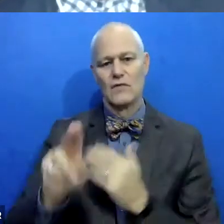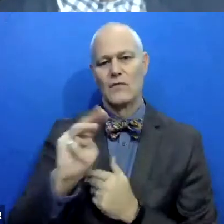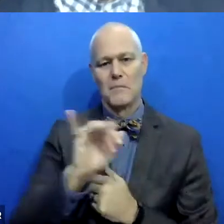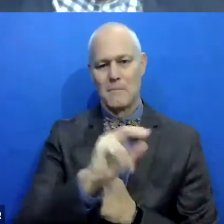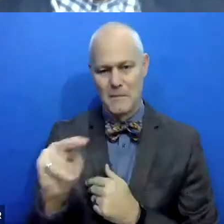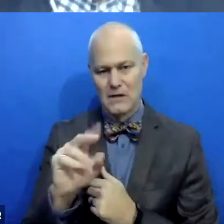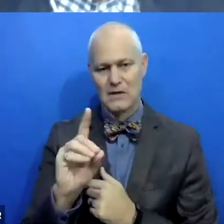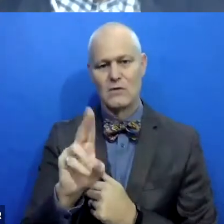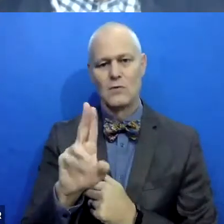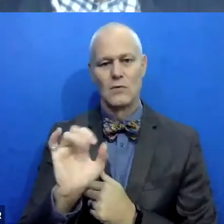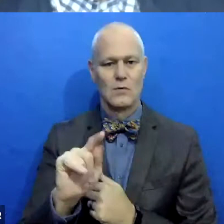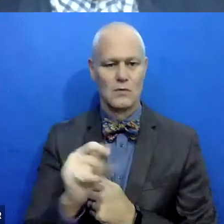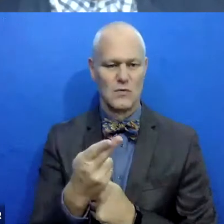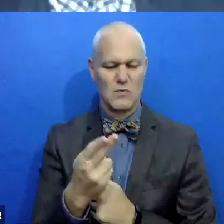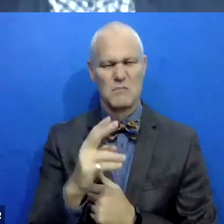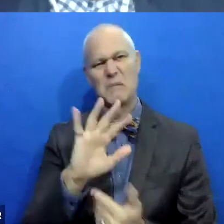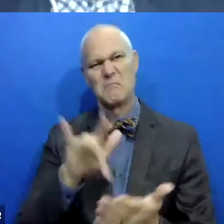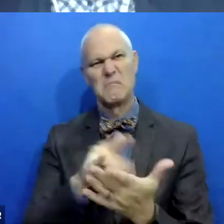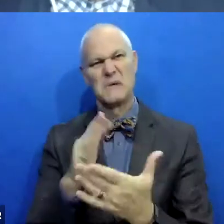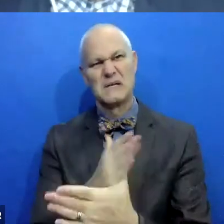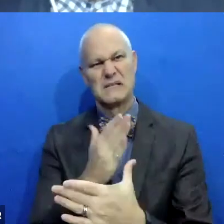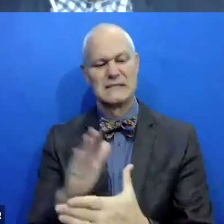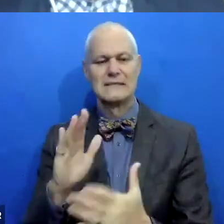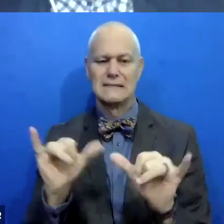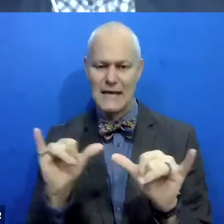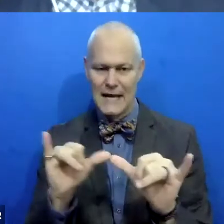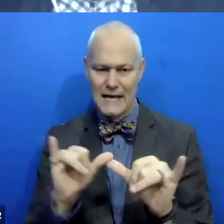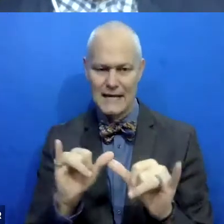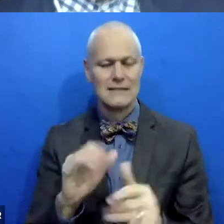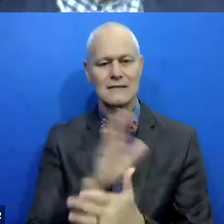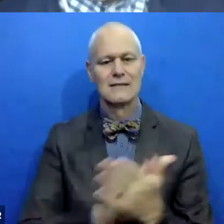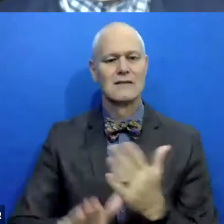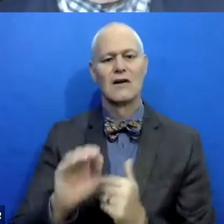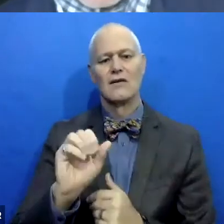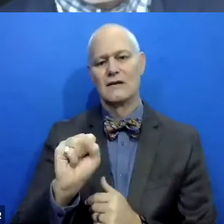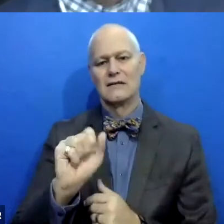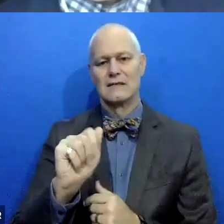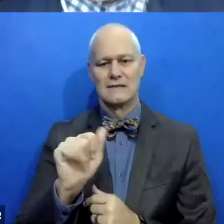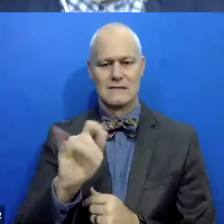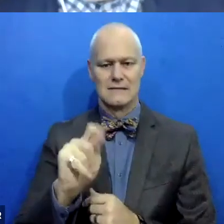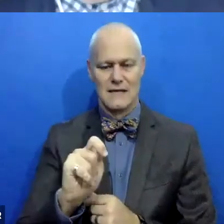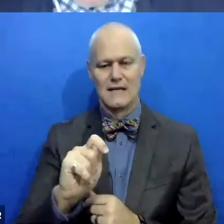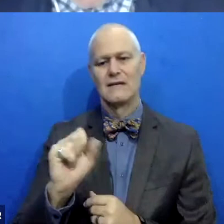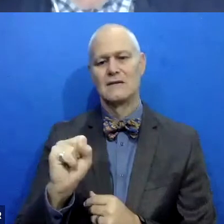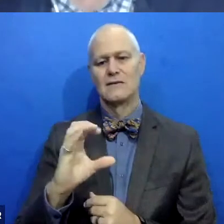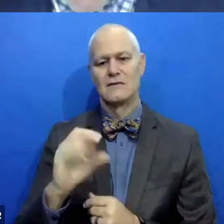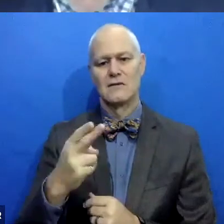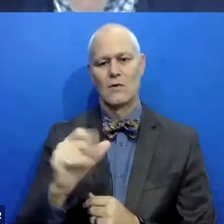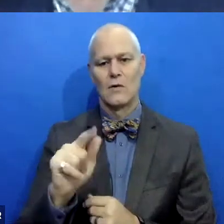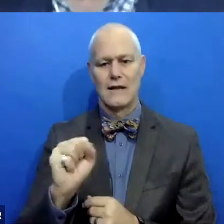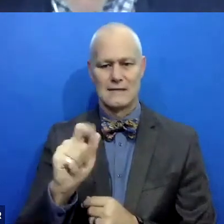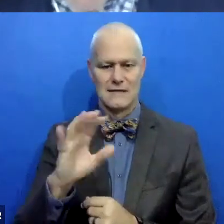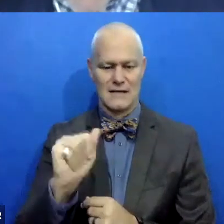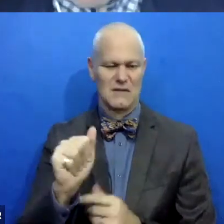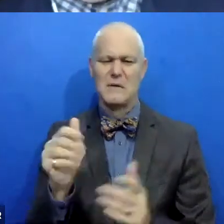Duluth, which is a mid-sized state university here in Duluth, and the College of St. Scholastica, which is a small private Catholic college.